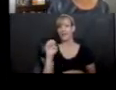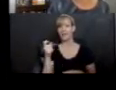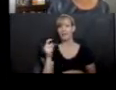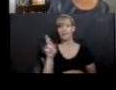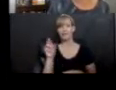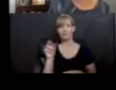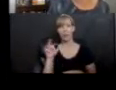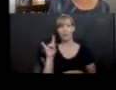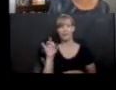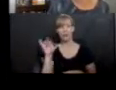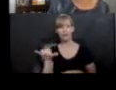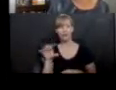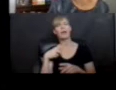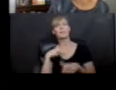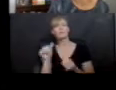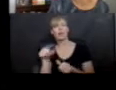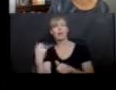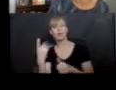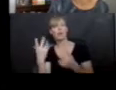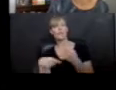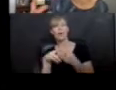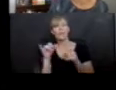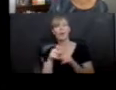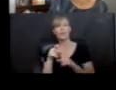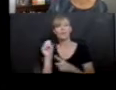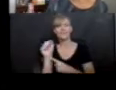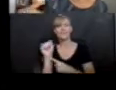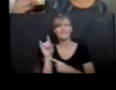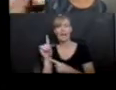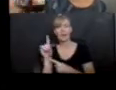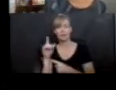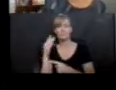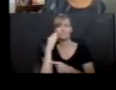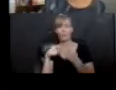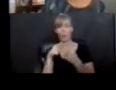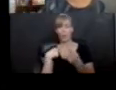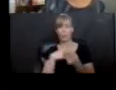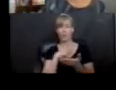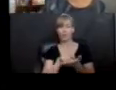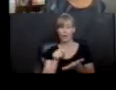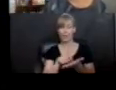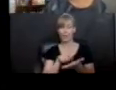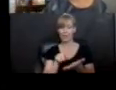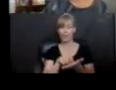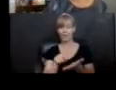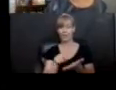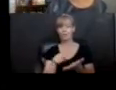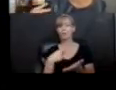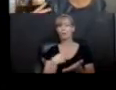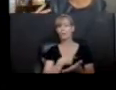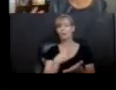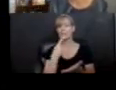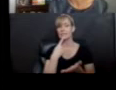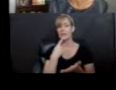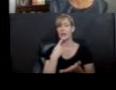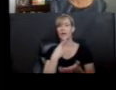Let's try one more. How about the word said? So when we're writing, a lot of times we just use said, right? And that's fine, but